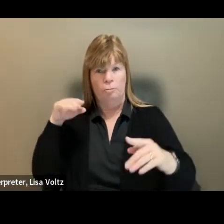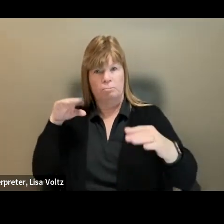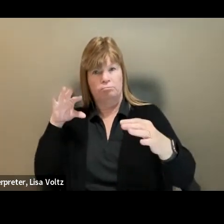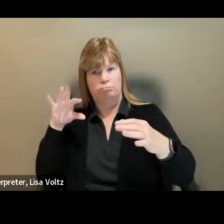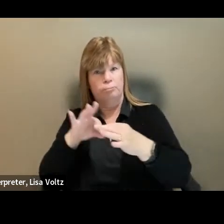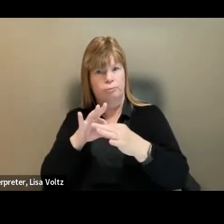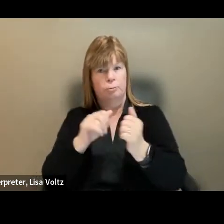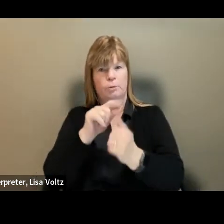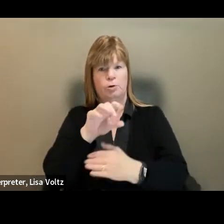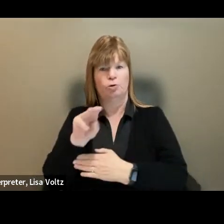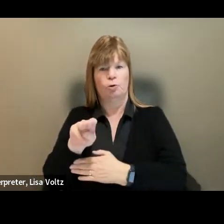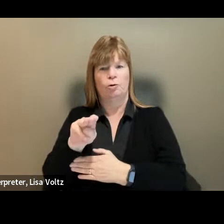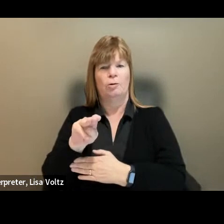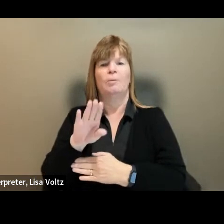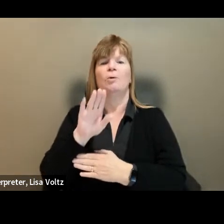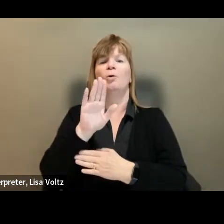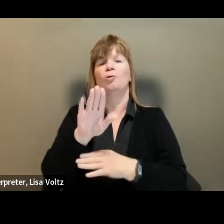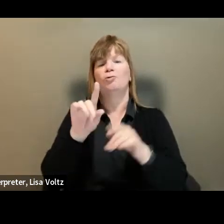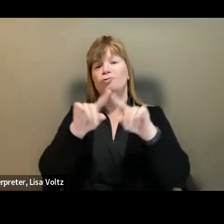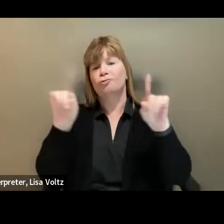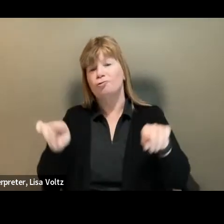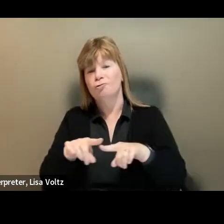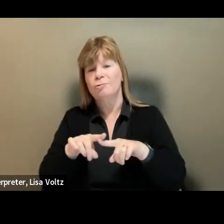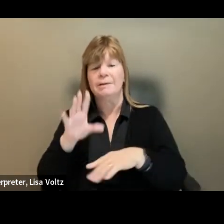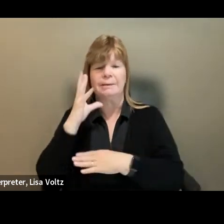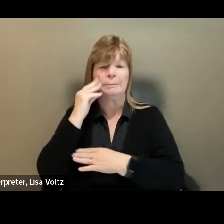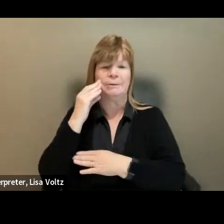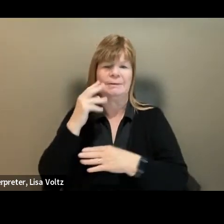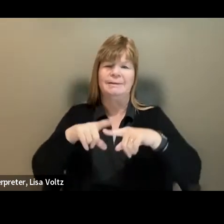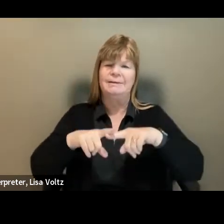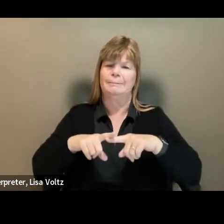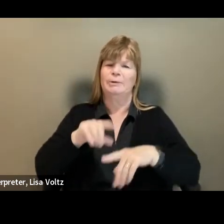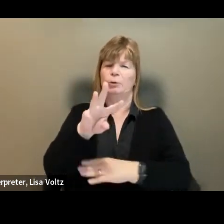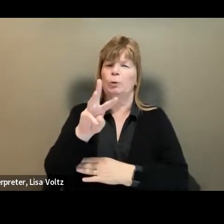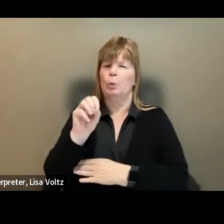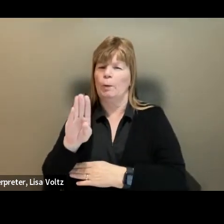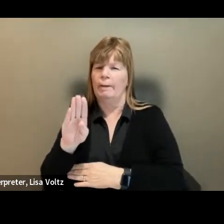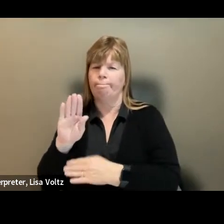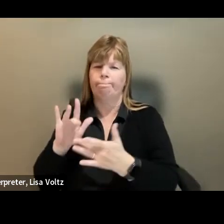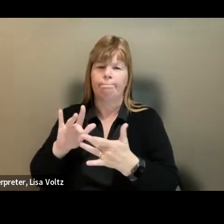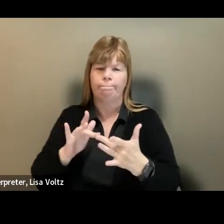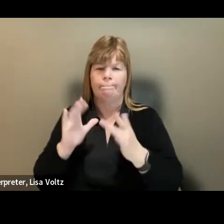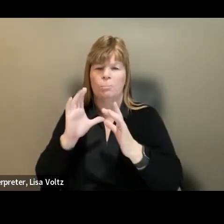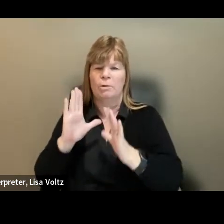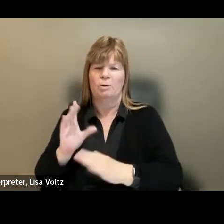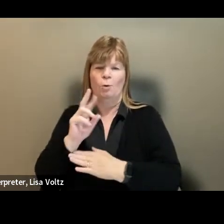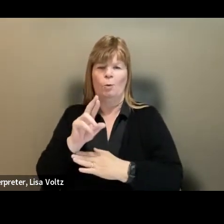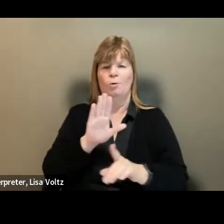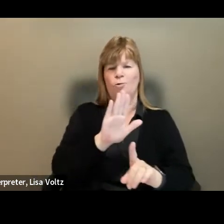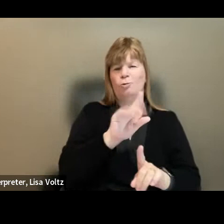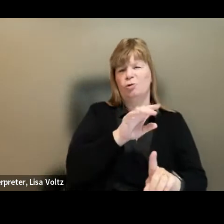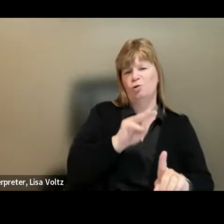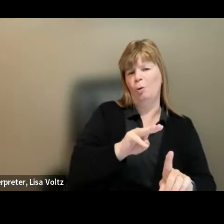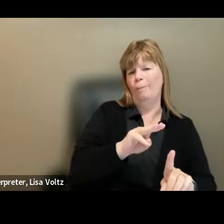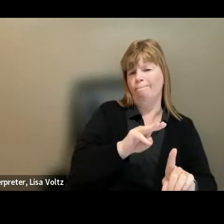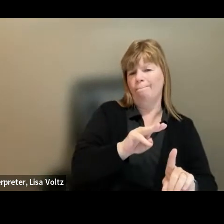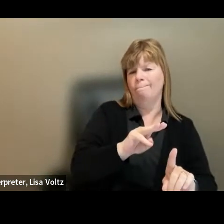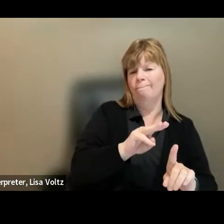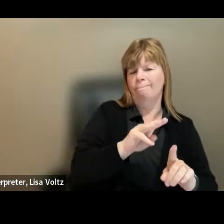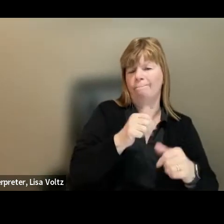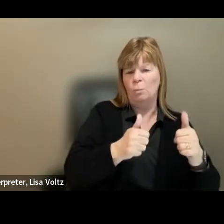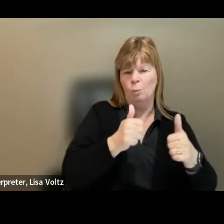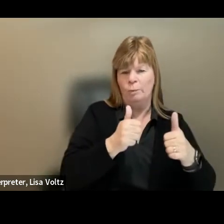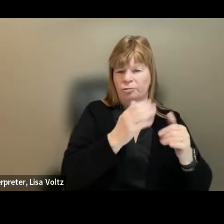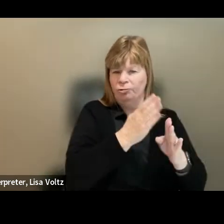on-screen experience may vary depending upon your web browser or Zoom application version. If you should have any